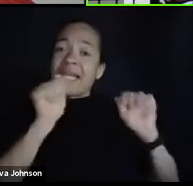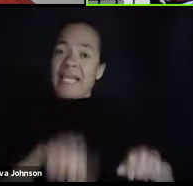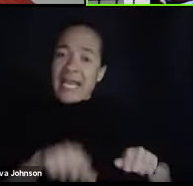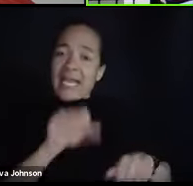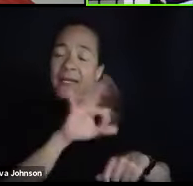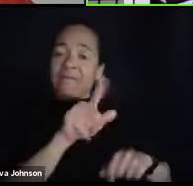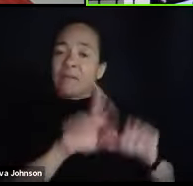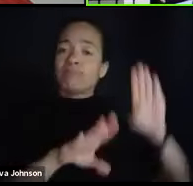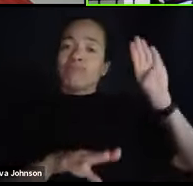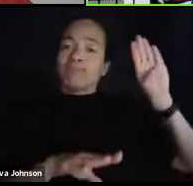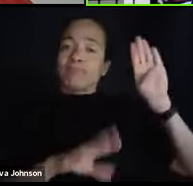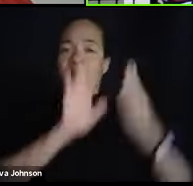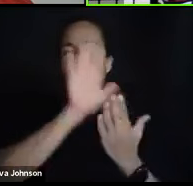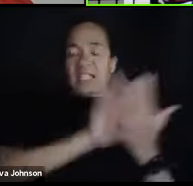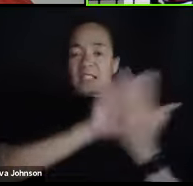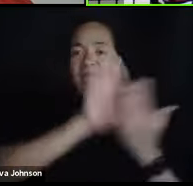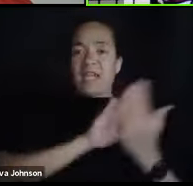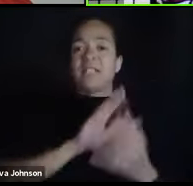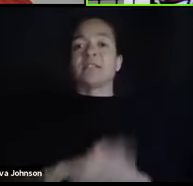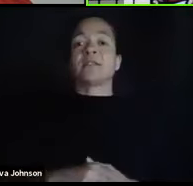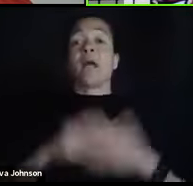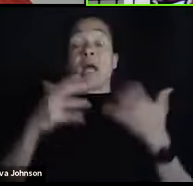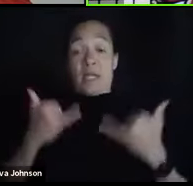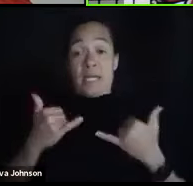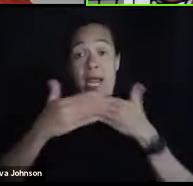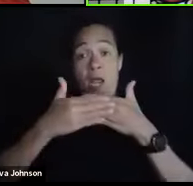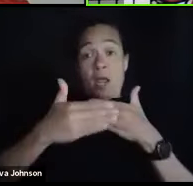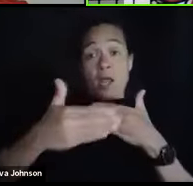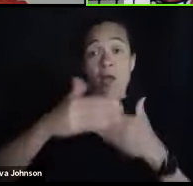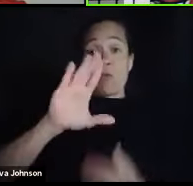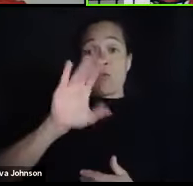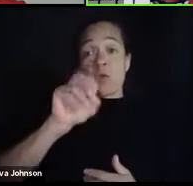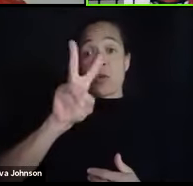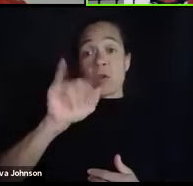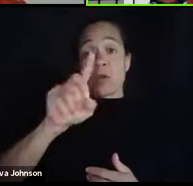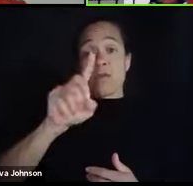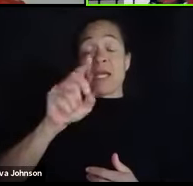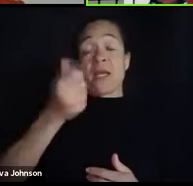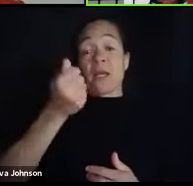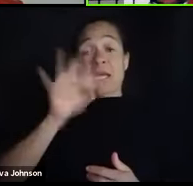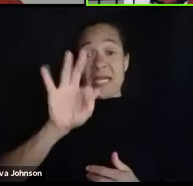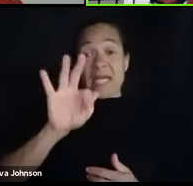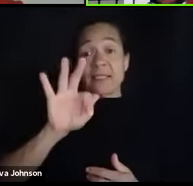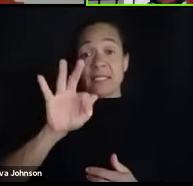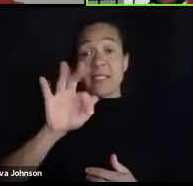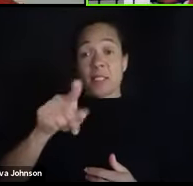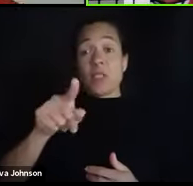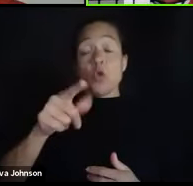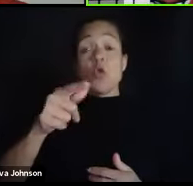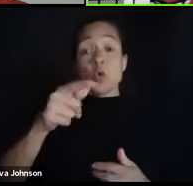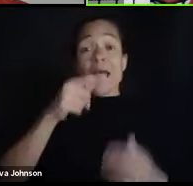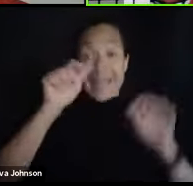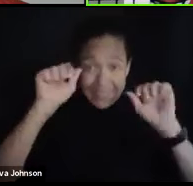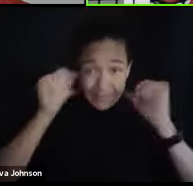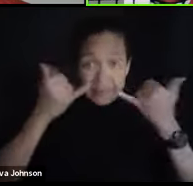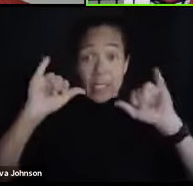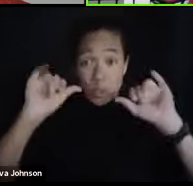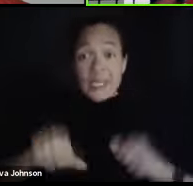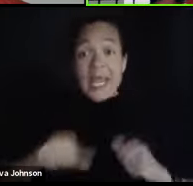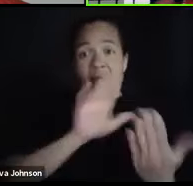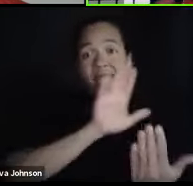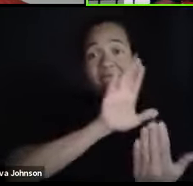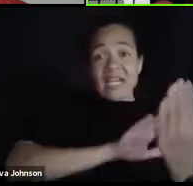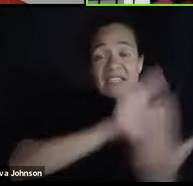With COVID-19, you will have that opportunity in the face-to-face class session,